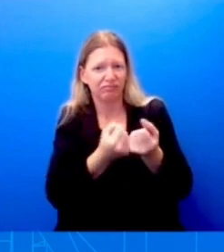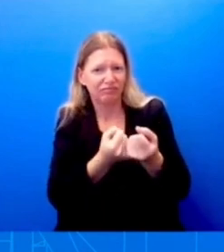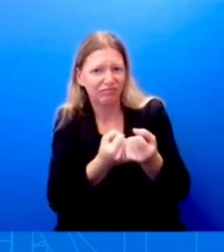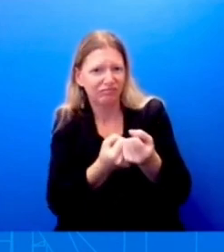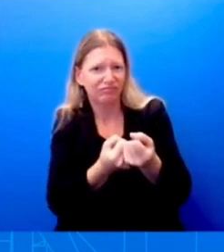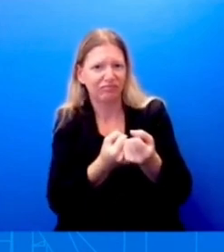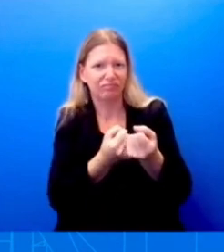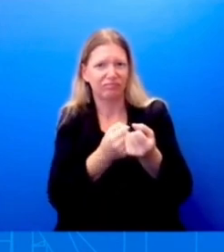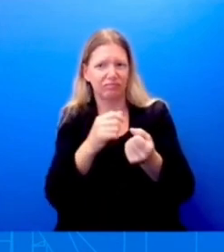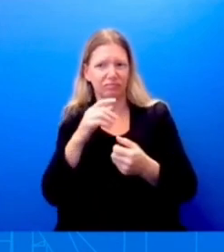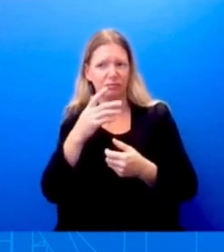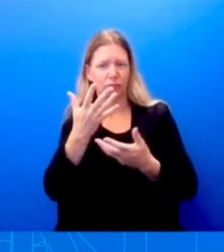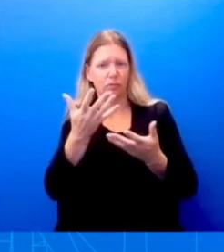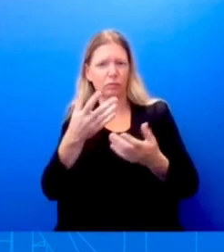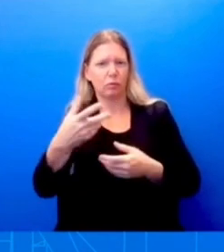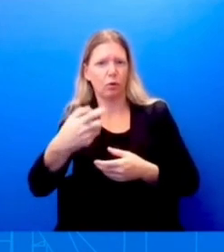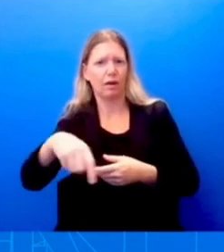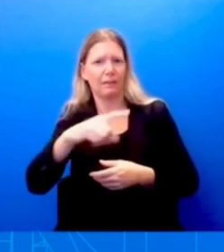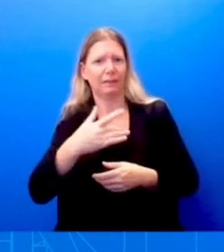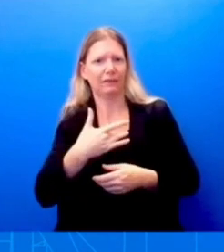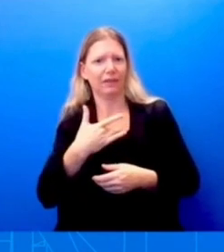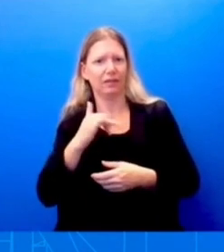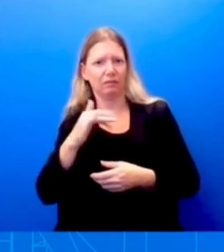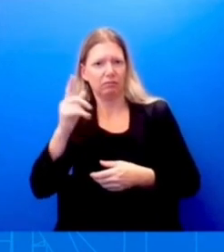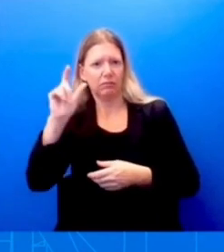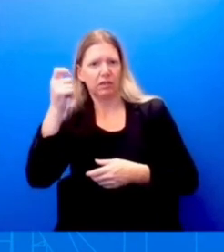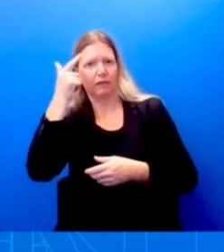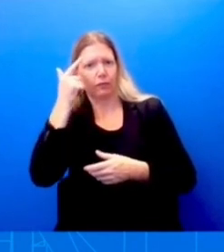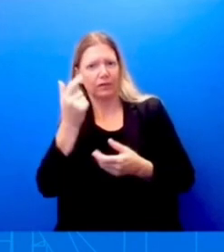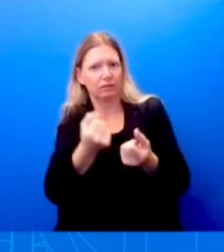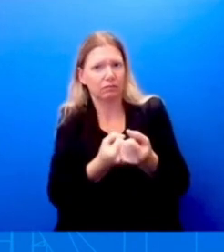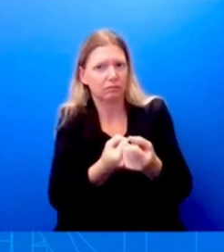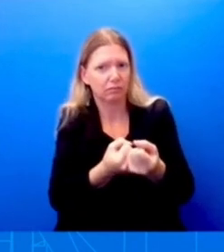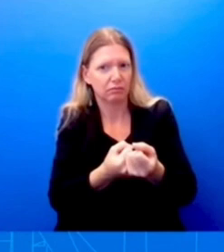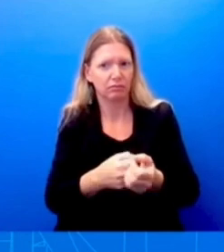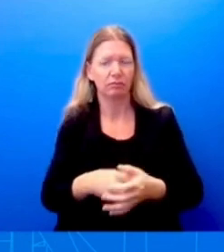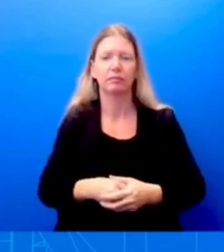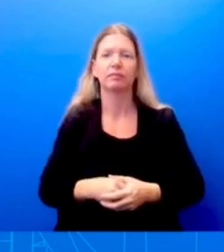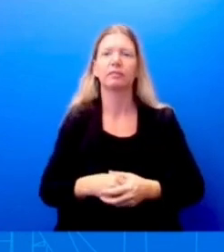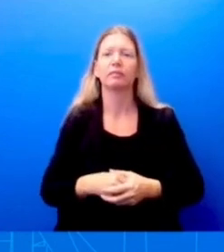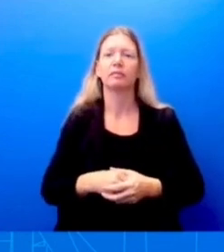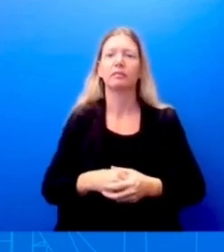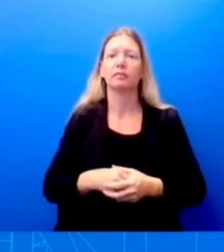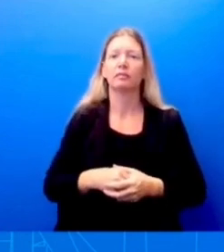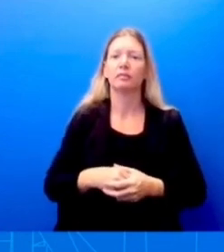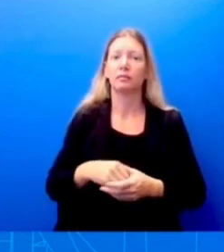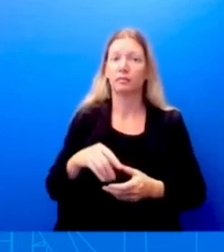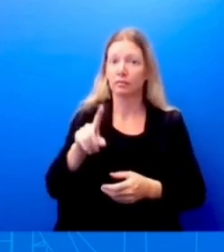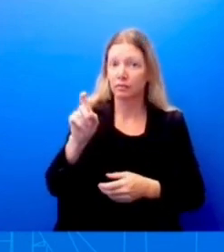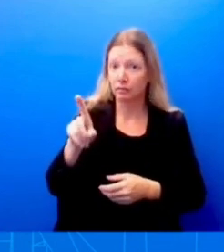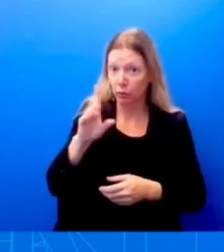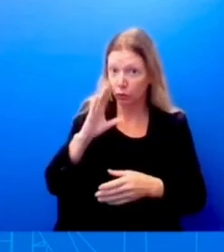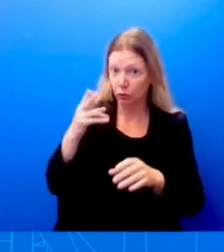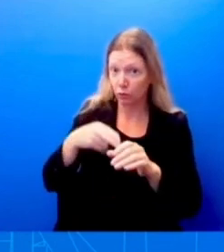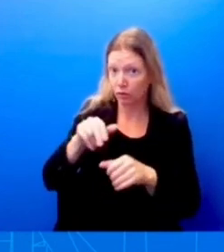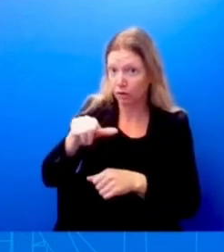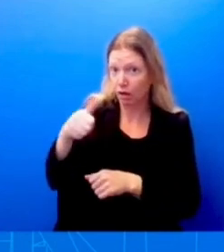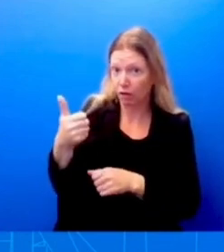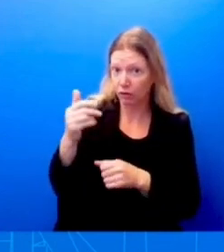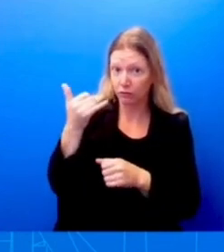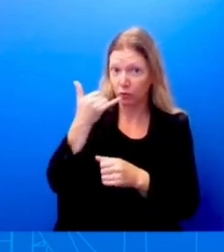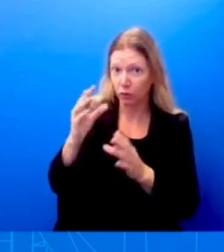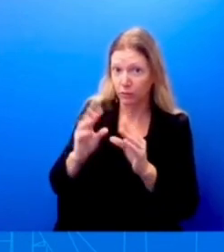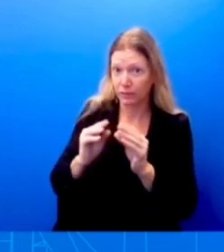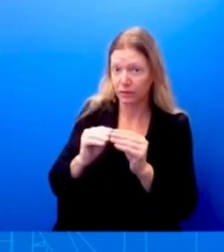at this time. And if need be, they'll get back on the phone together. If need be. Absolutely. If need be. And let's not forget the major declaration, uh, the President